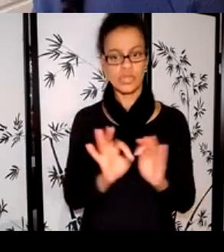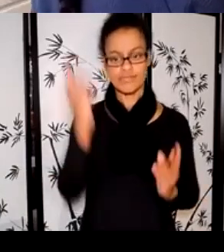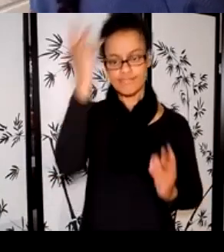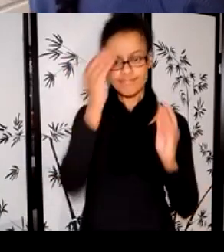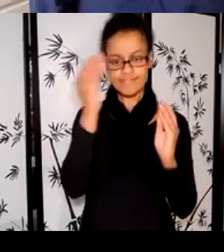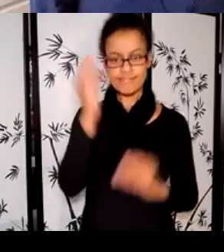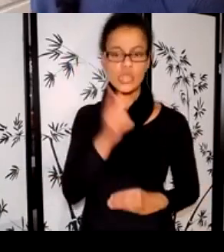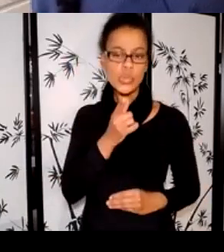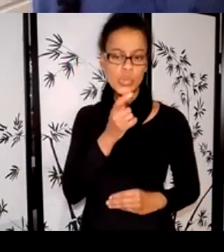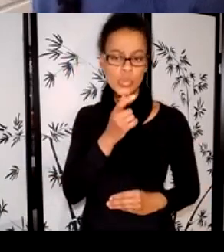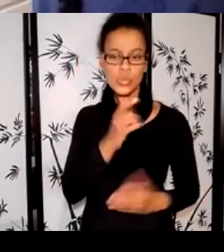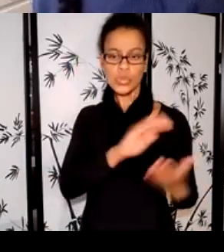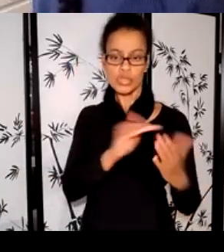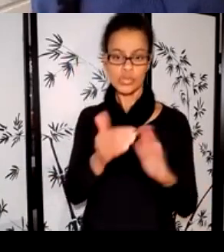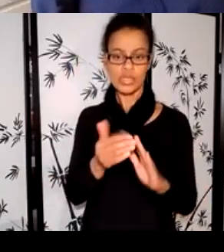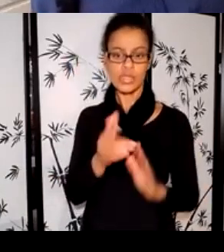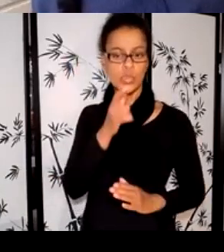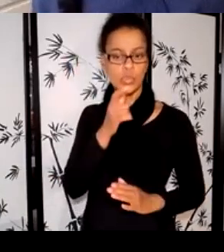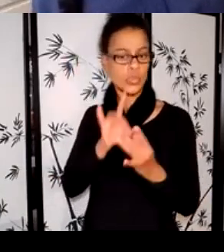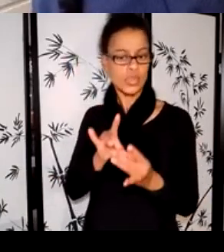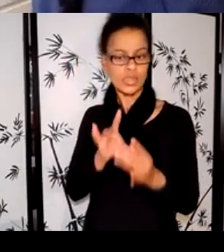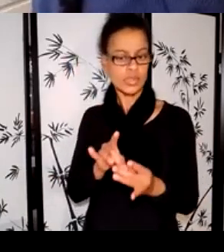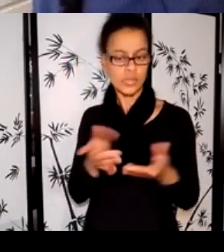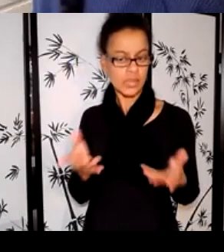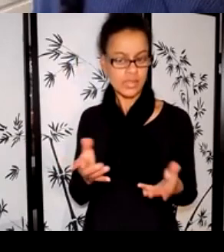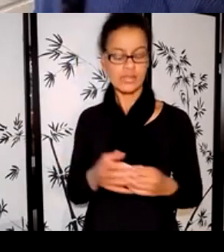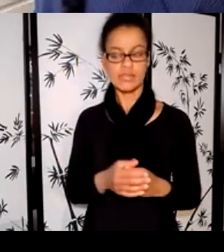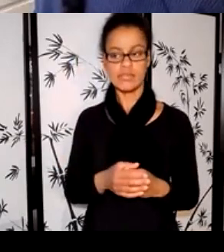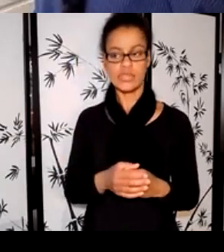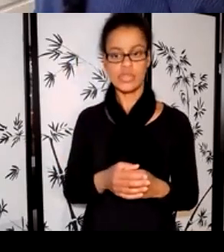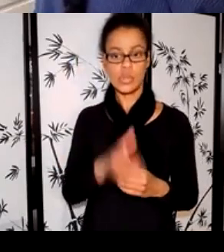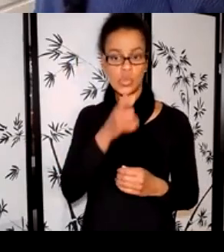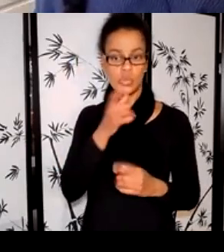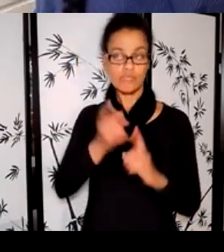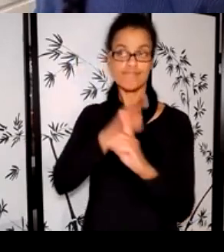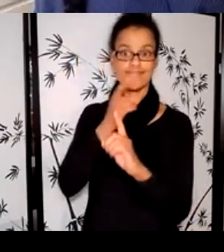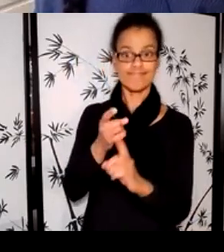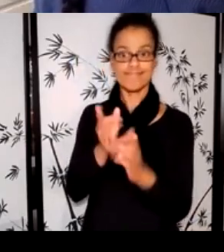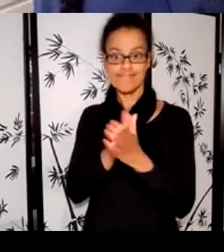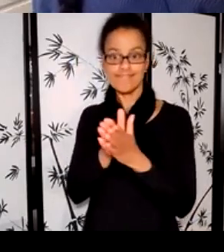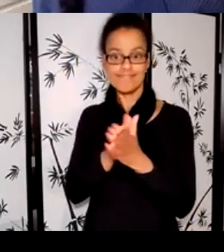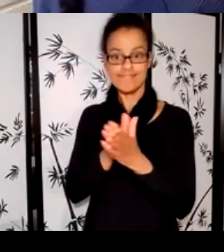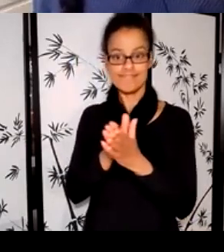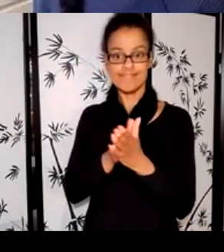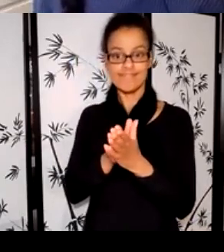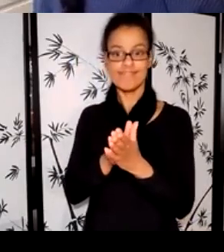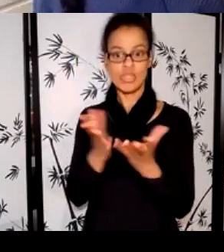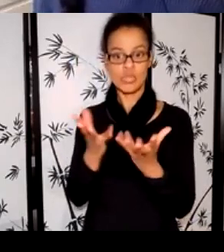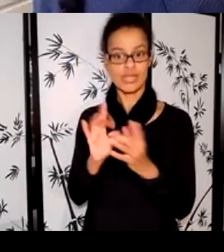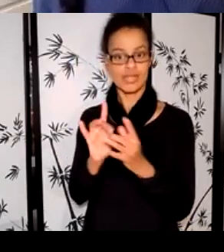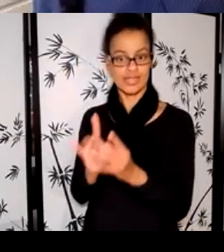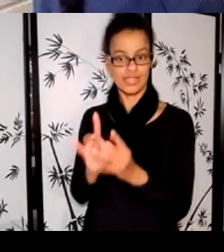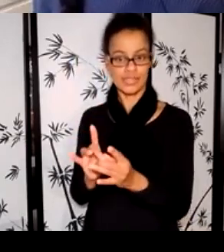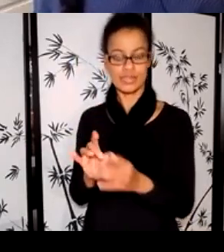or who you would like them to be, how you might either connect and engage or simply consider them during this project